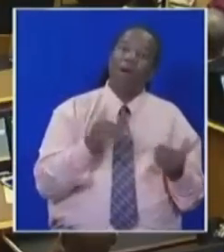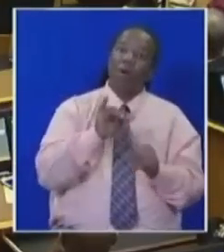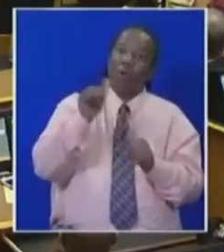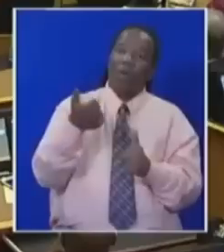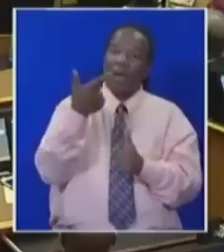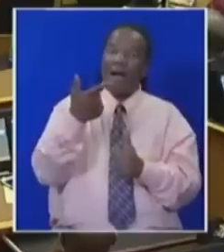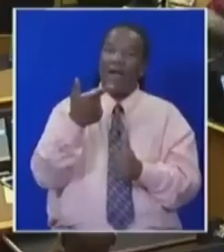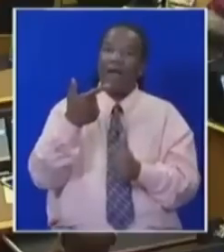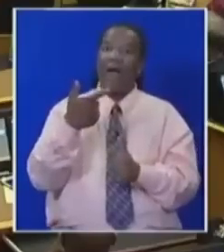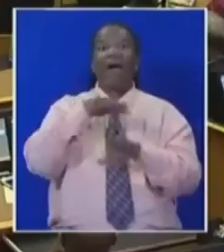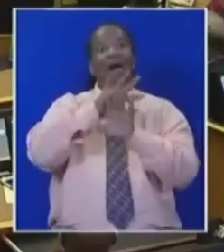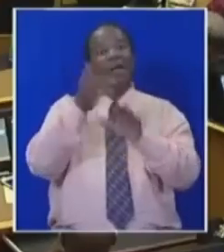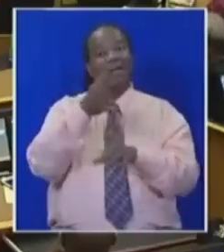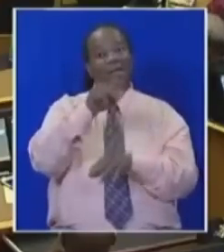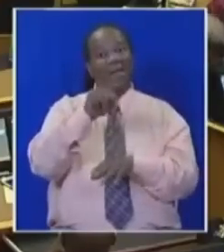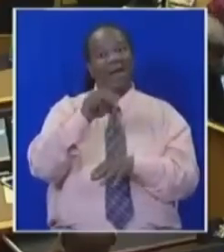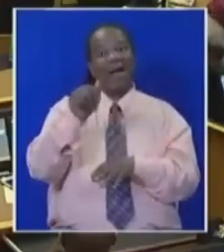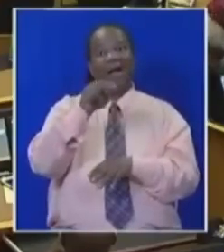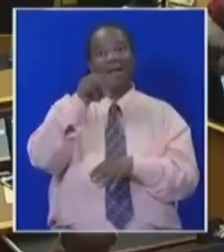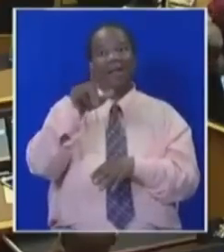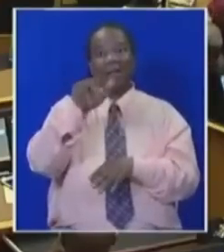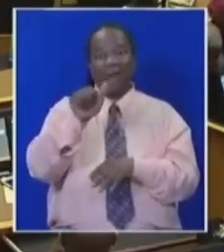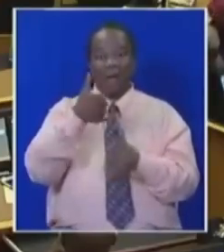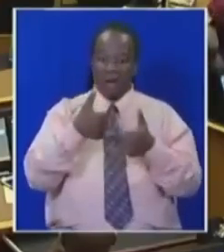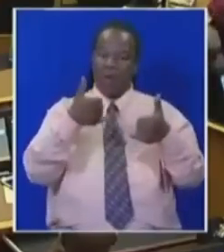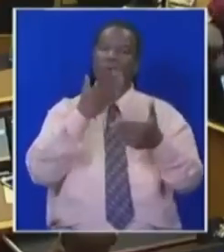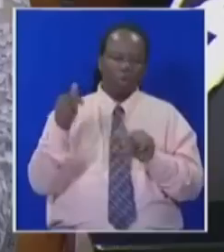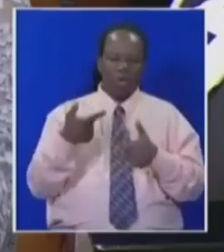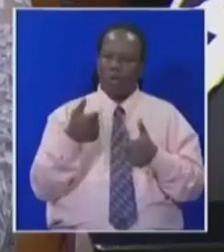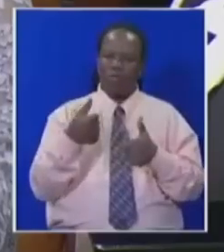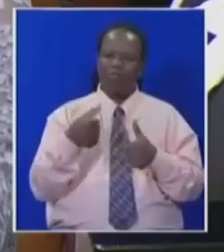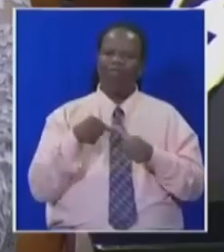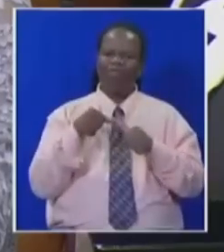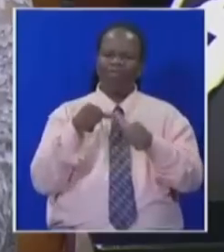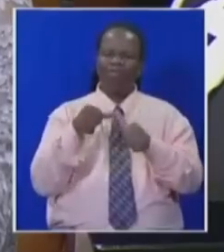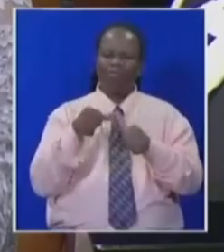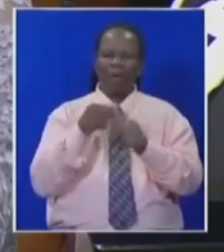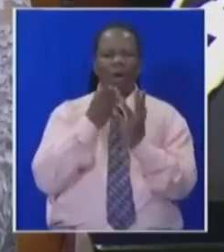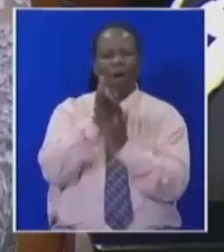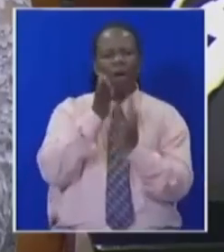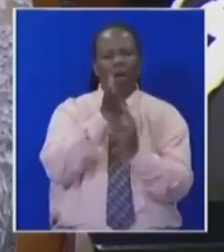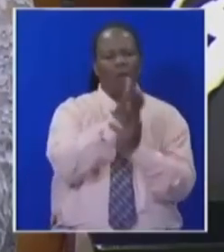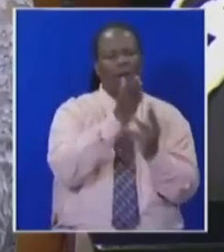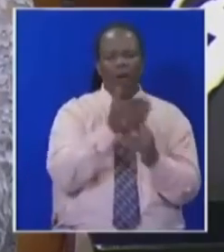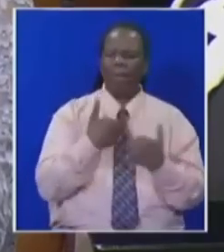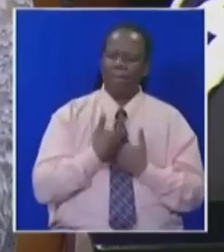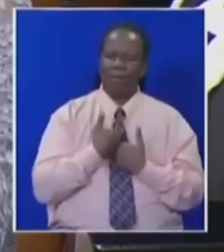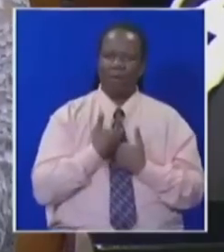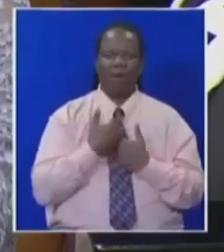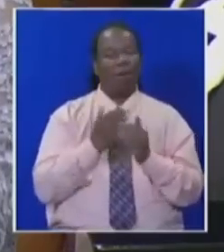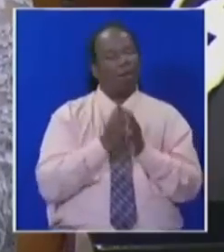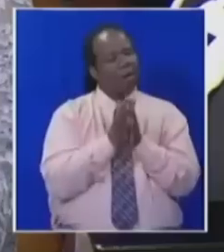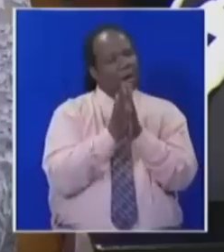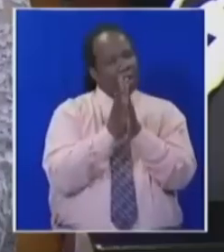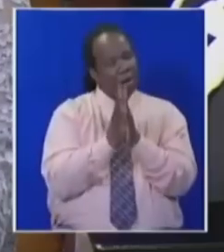and i'm going to ask that you